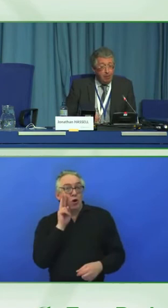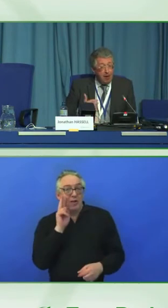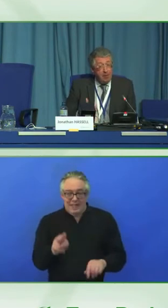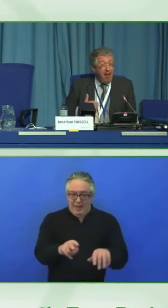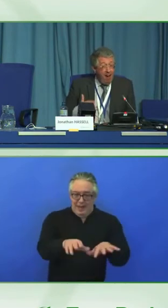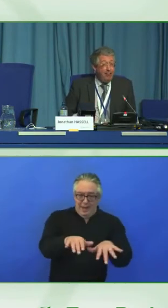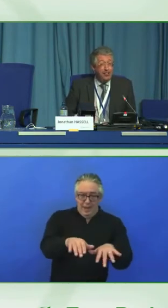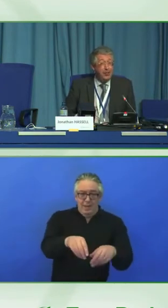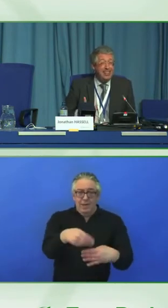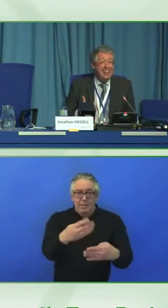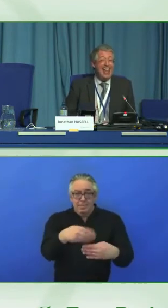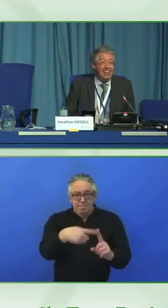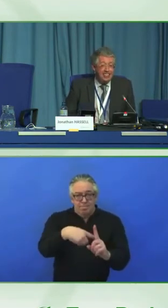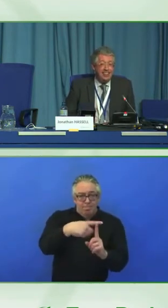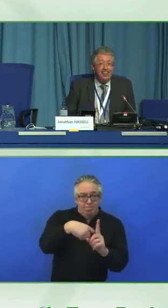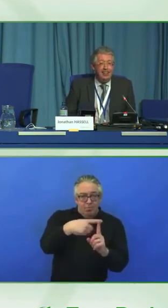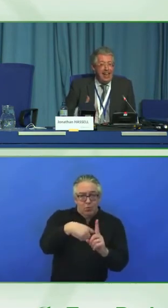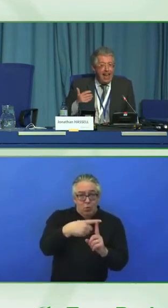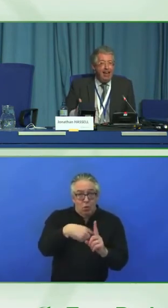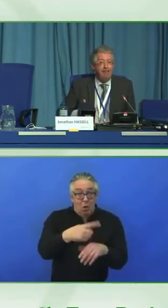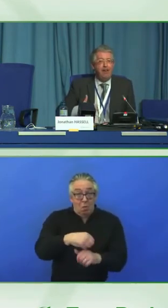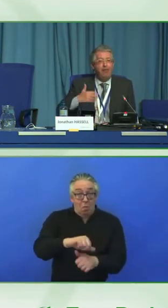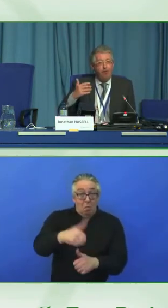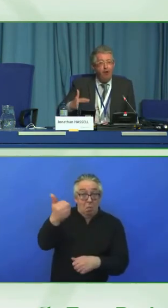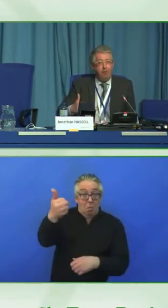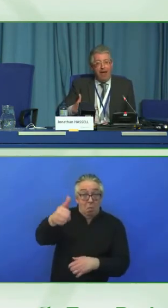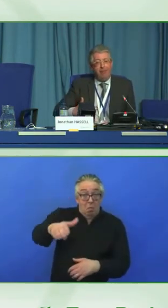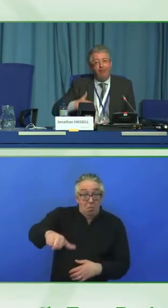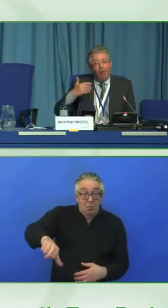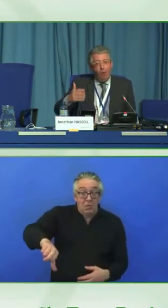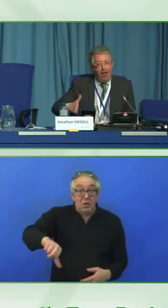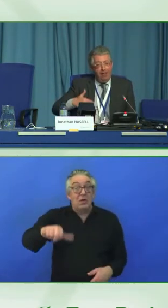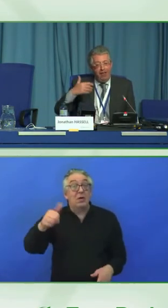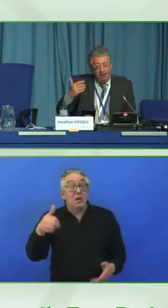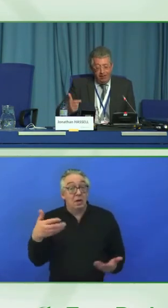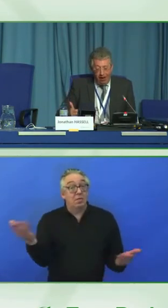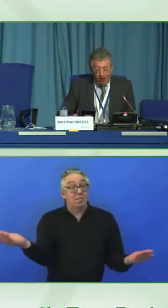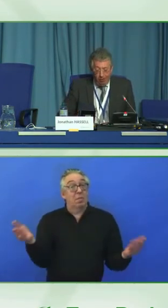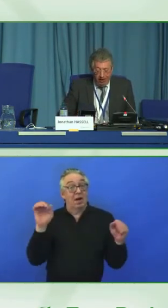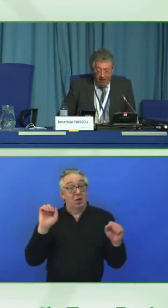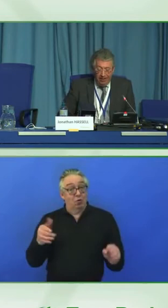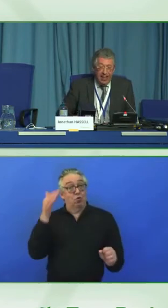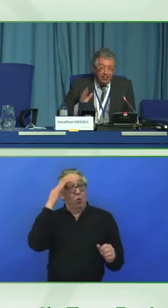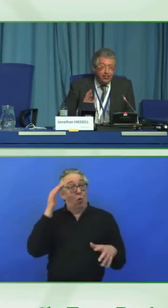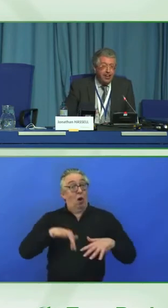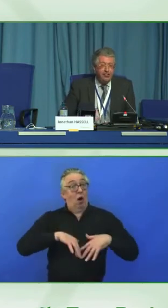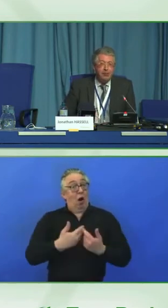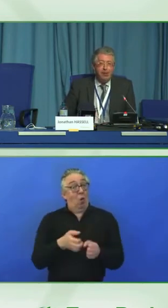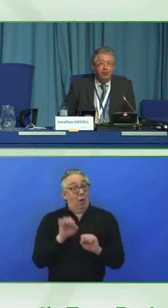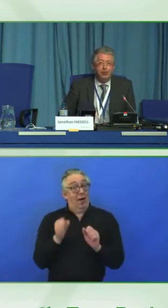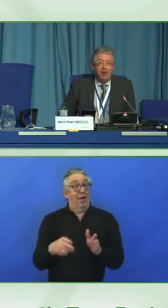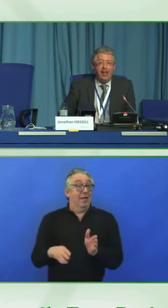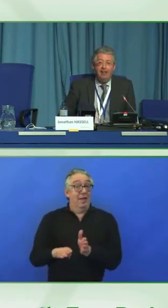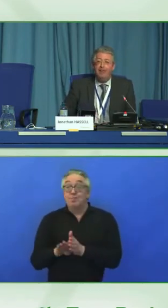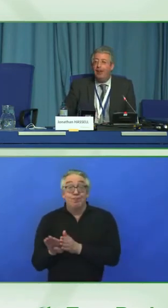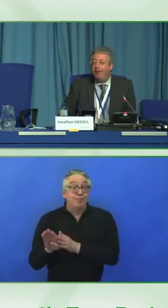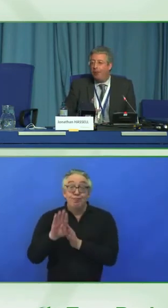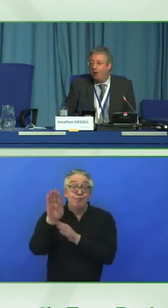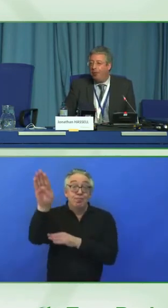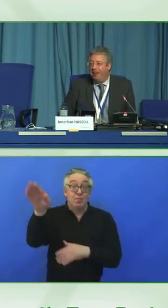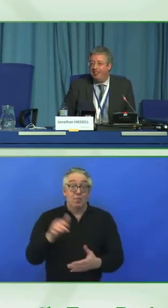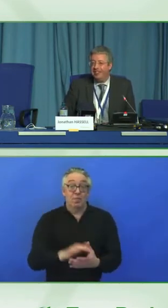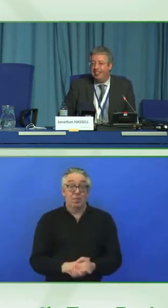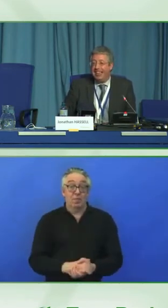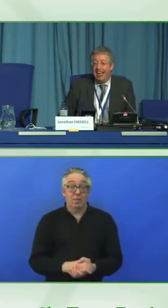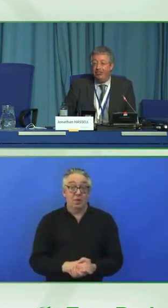be doing, and maybe aren't doing yet, they have a roadmap for where they could go. That's changing people's behavior